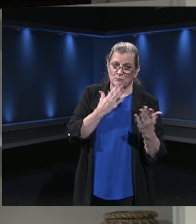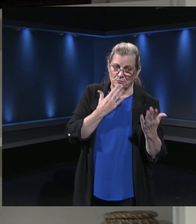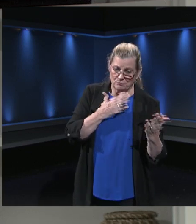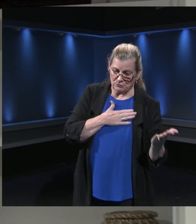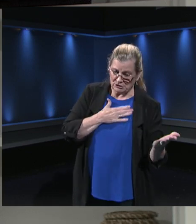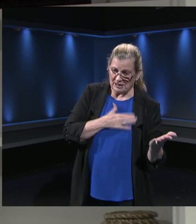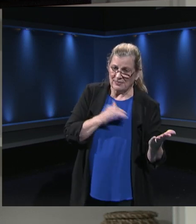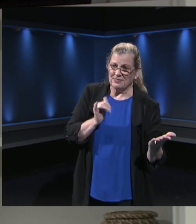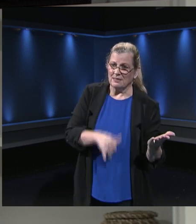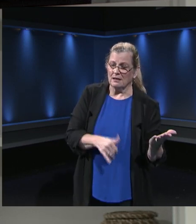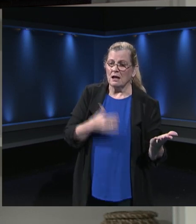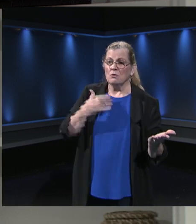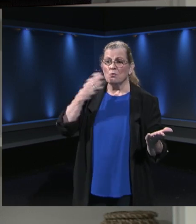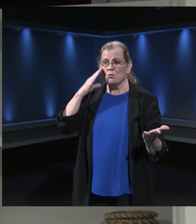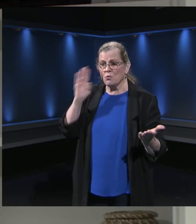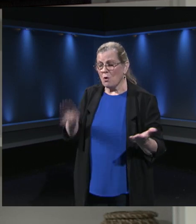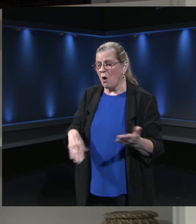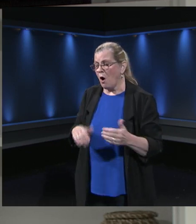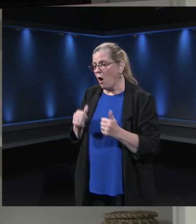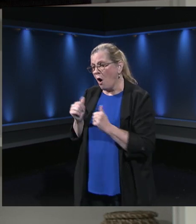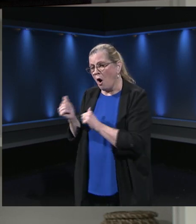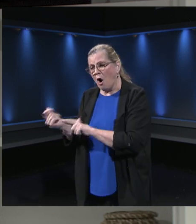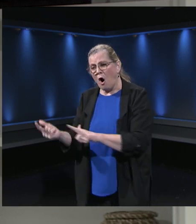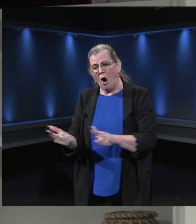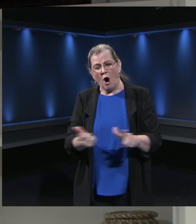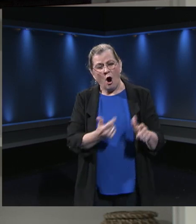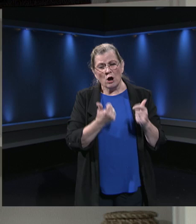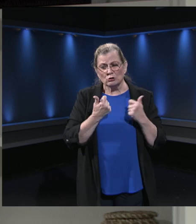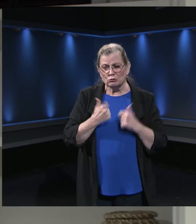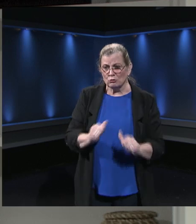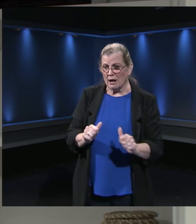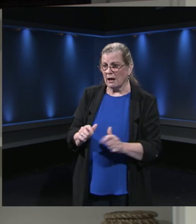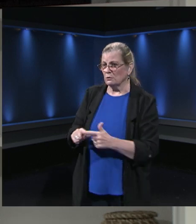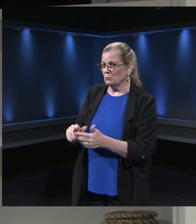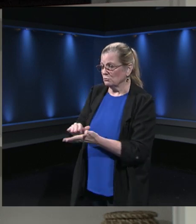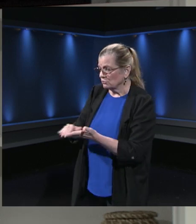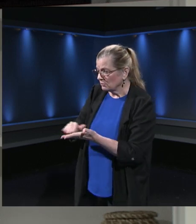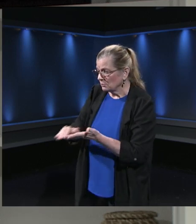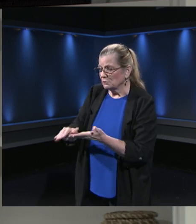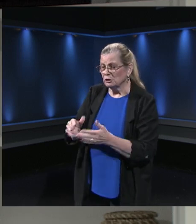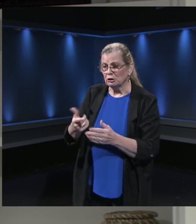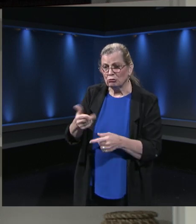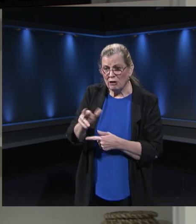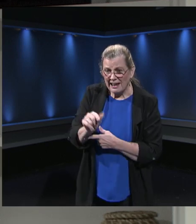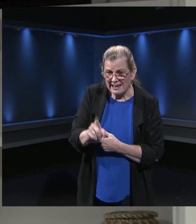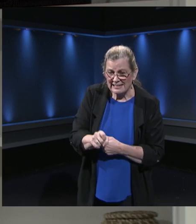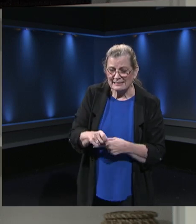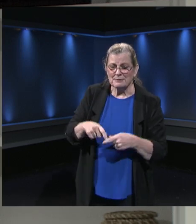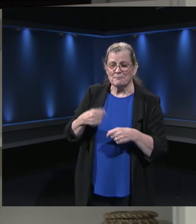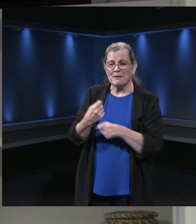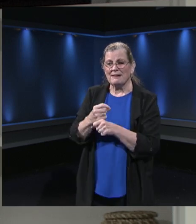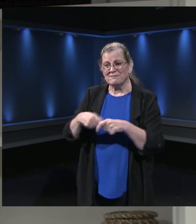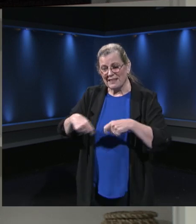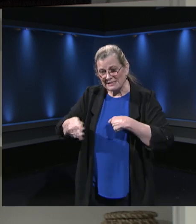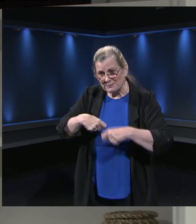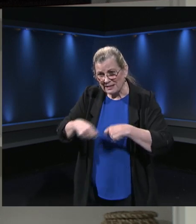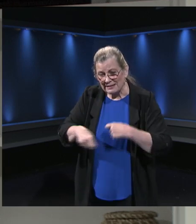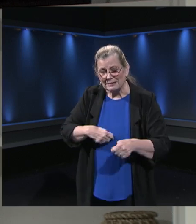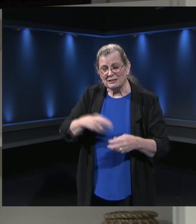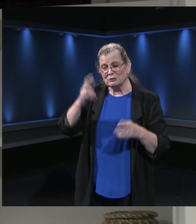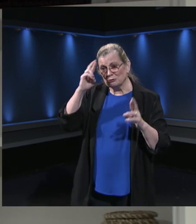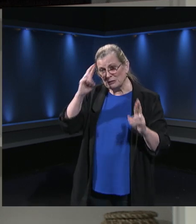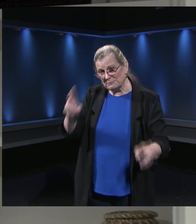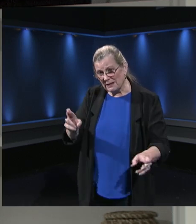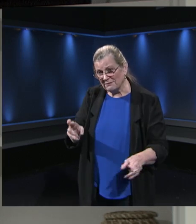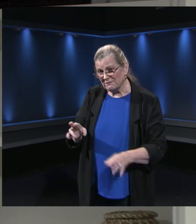best we can with grace, with respect for kids, for families, and for our staff, as we all together